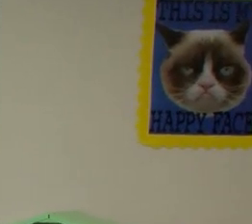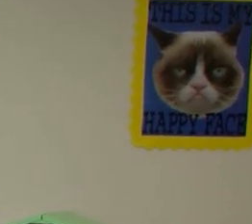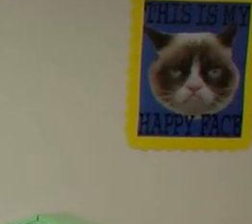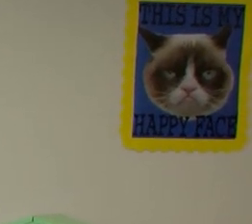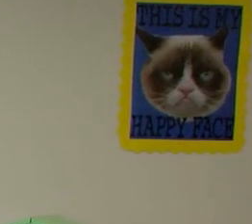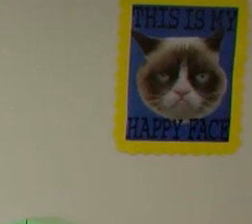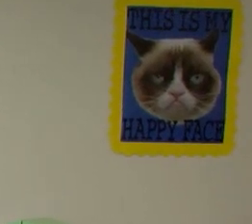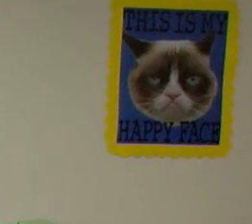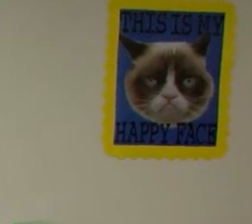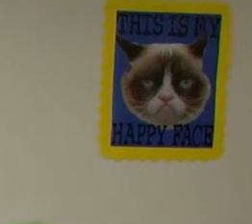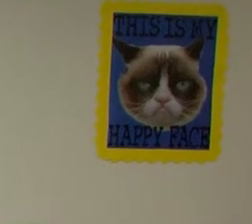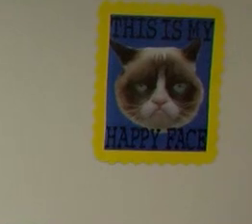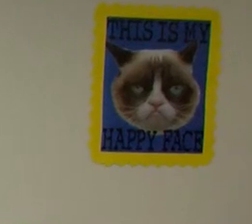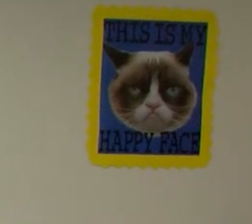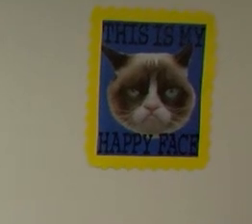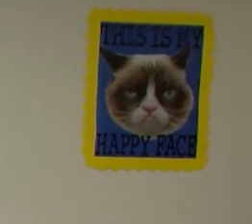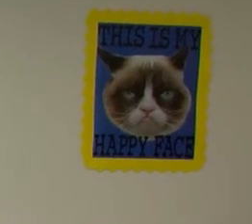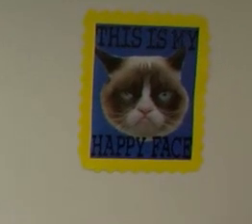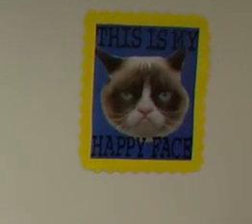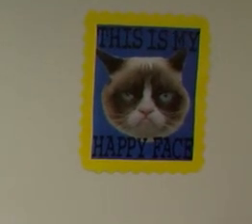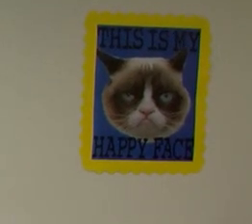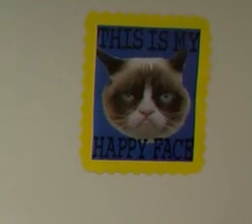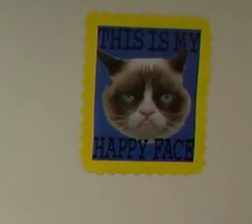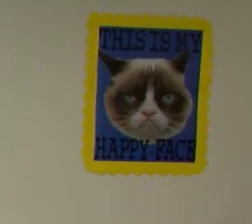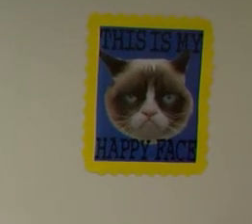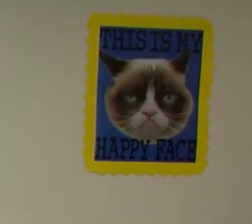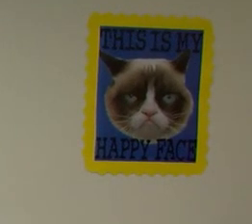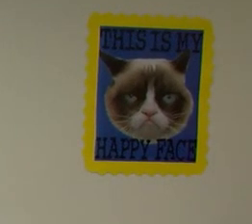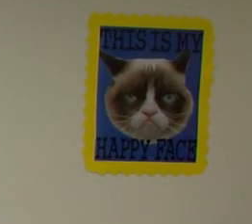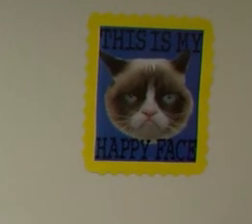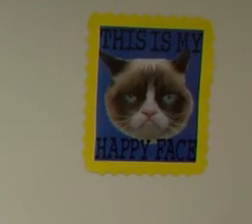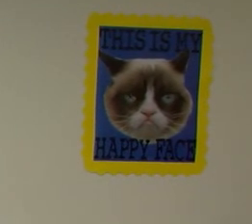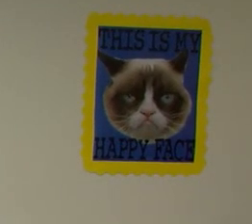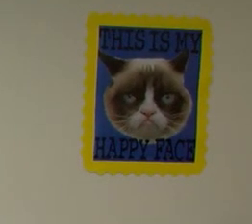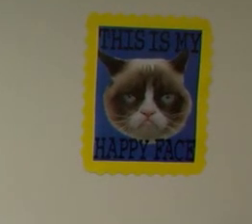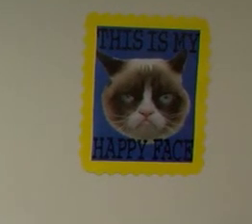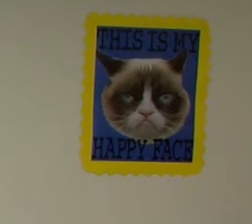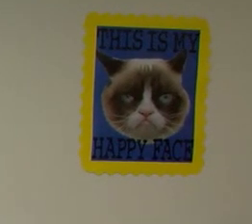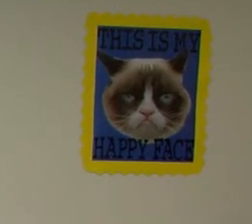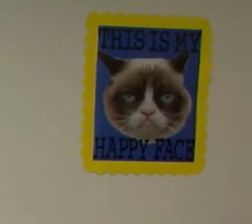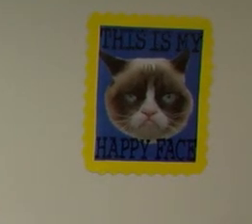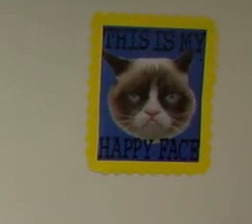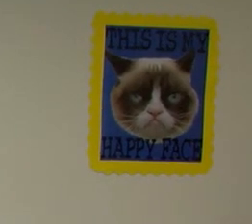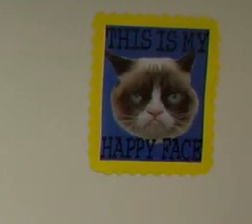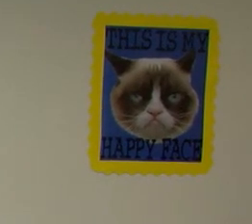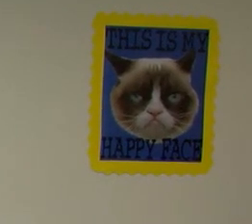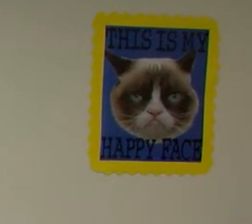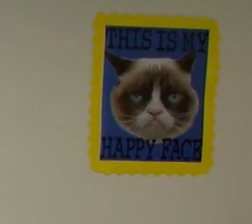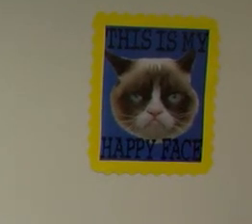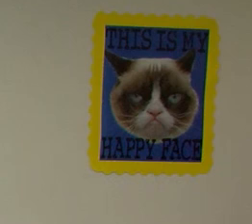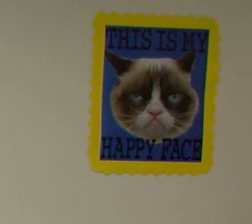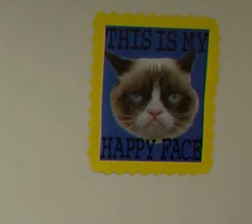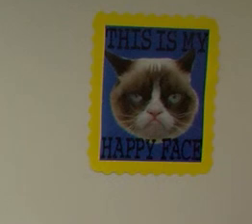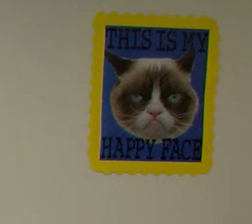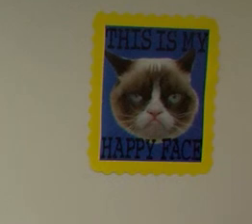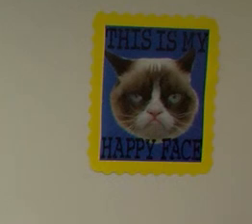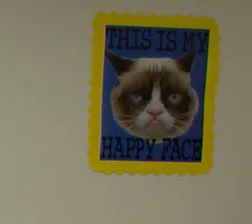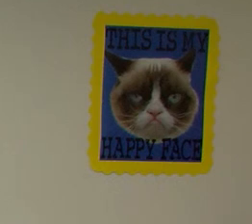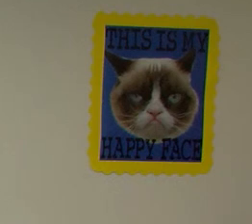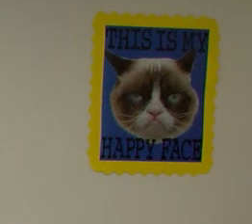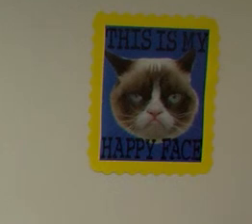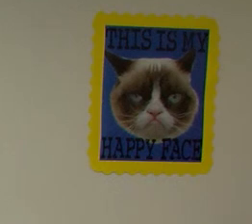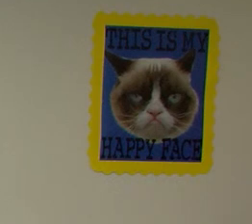See if you can be my echo. Today is Monday. Today is Monday. April the